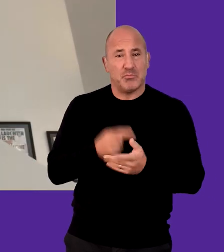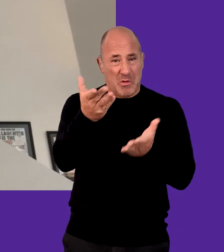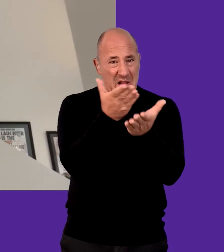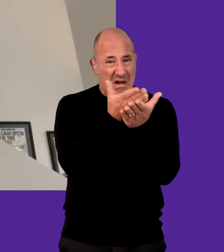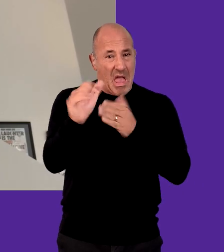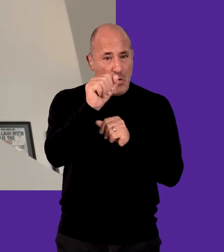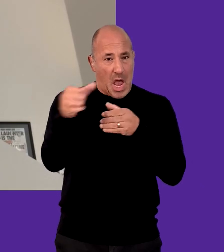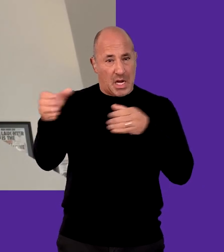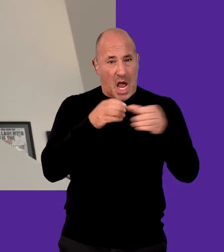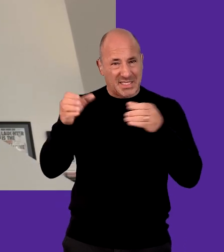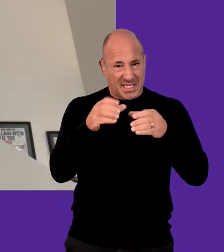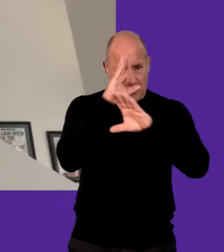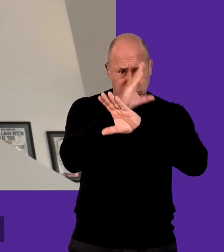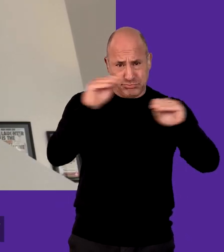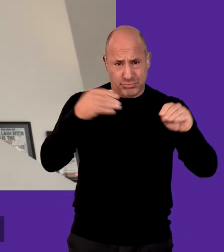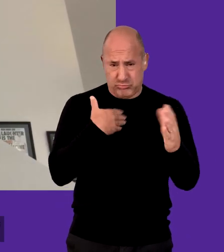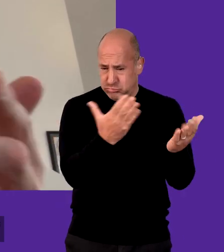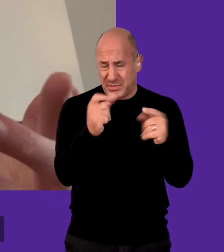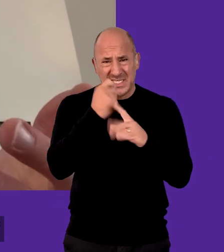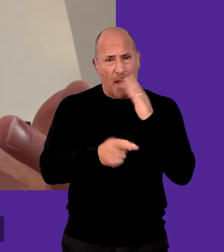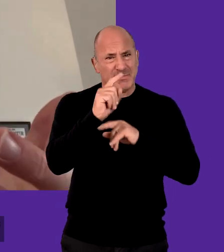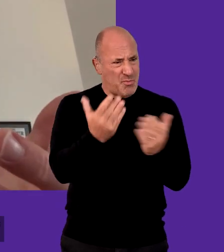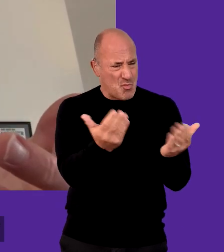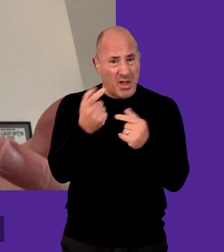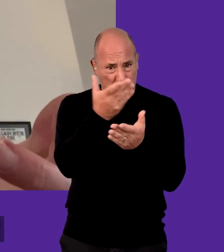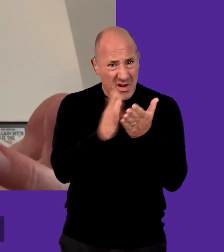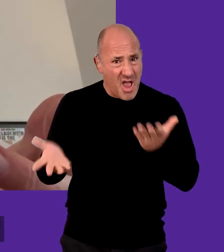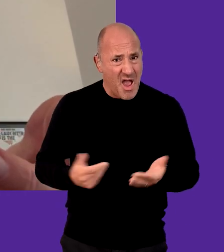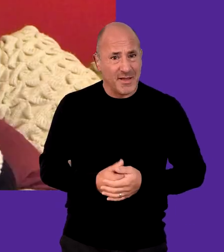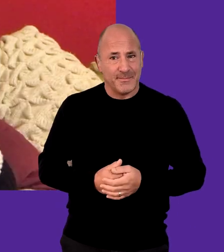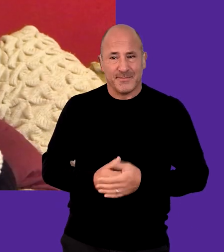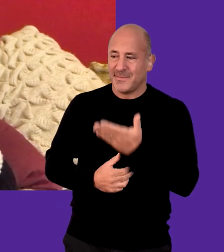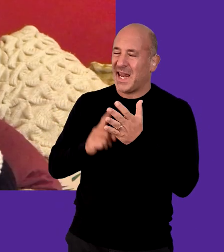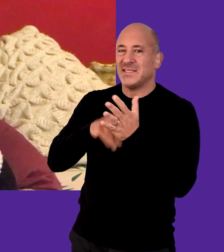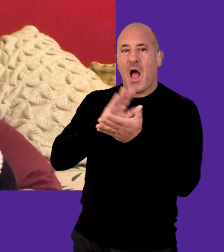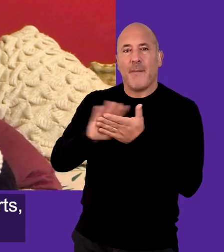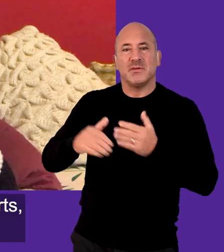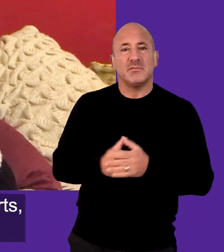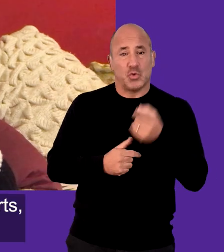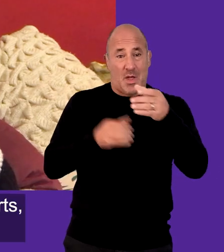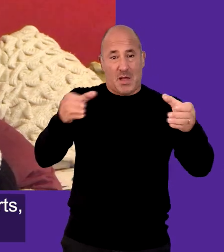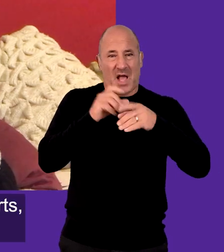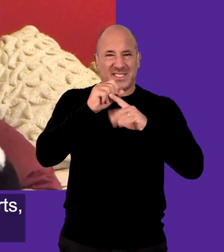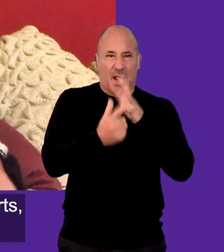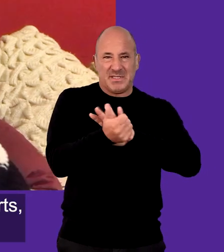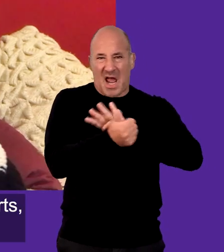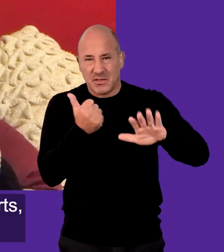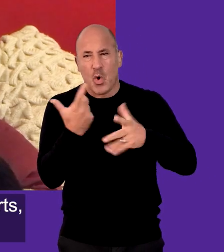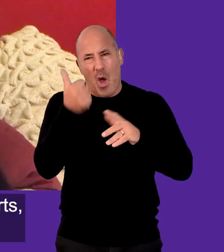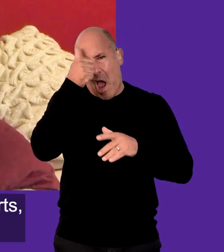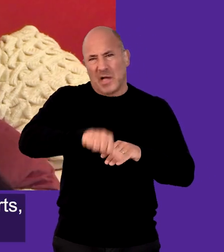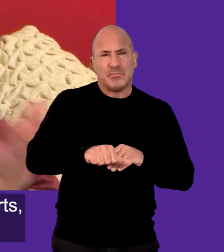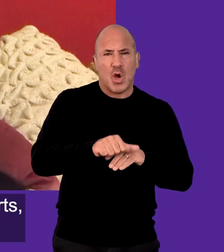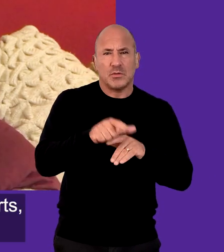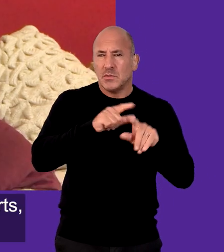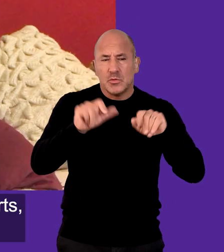clear in your casting calls that you welcome applications from disabled people? Lisa Hammond When casting disabled talent